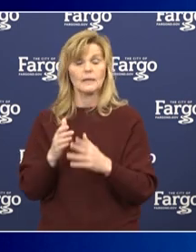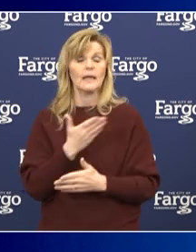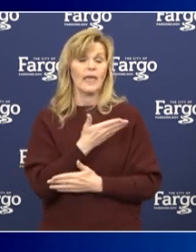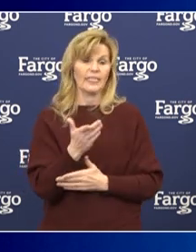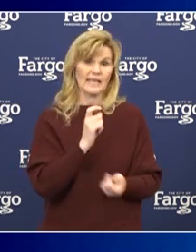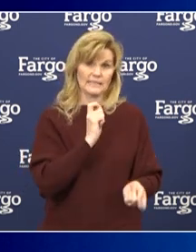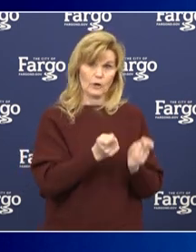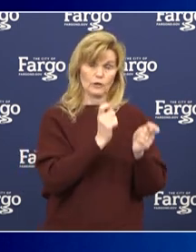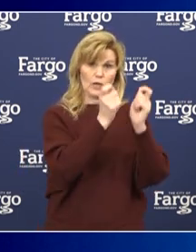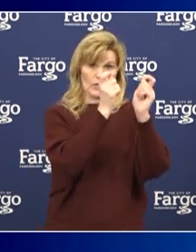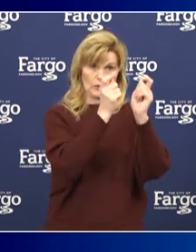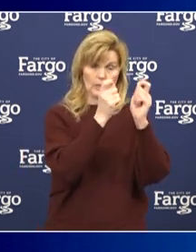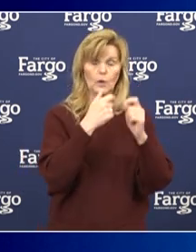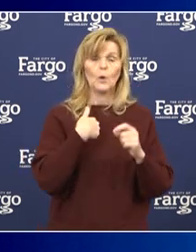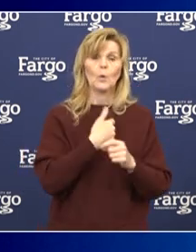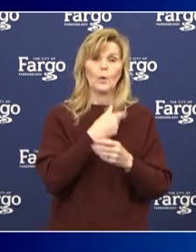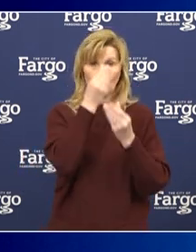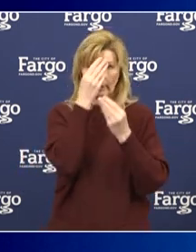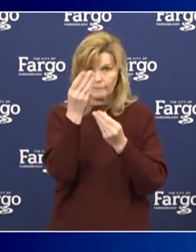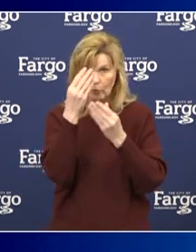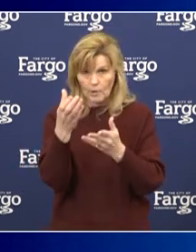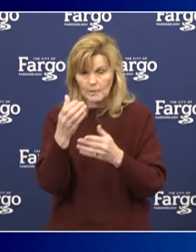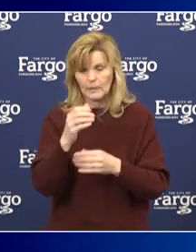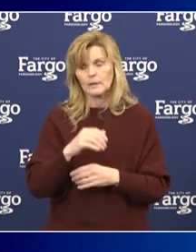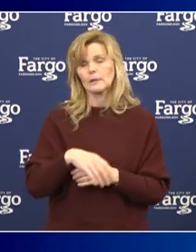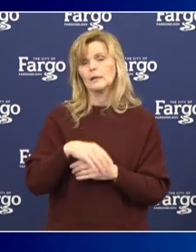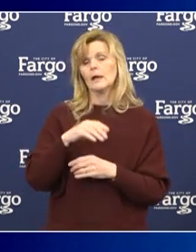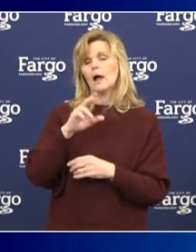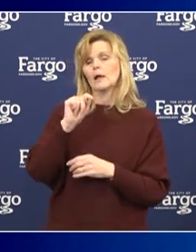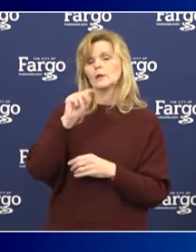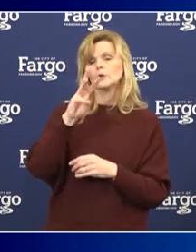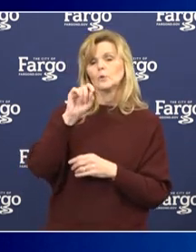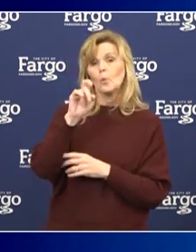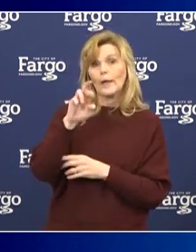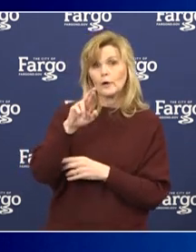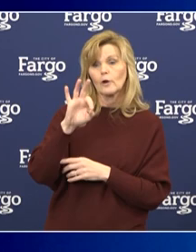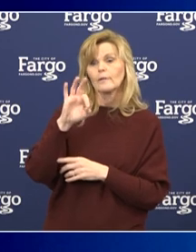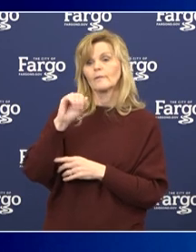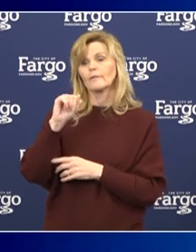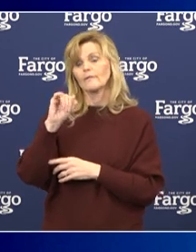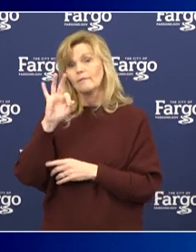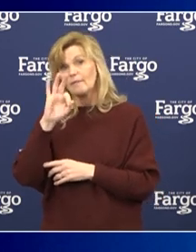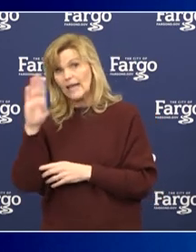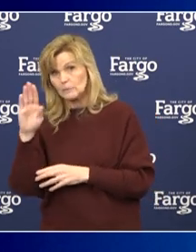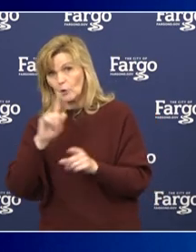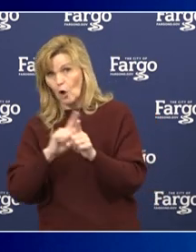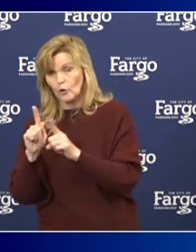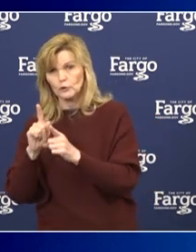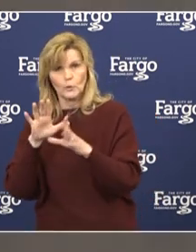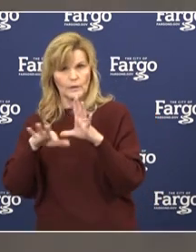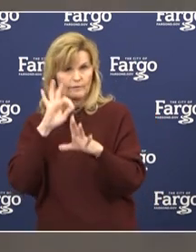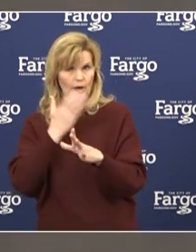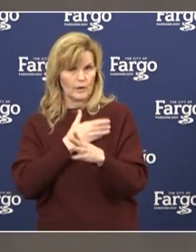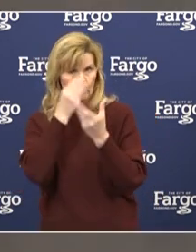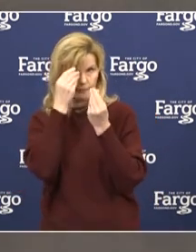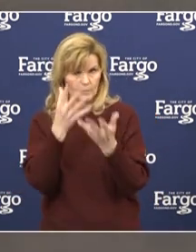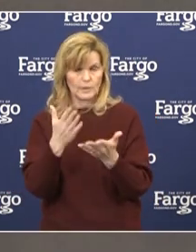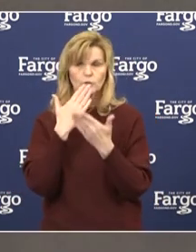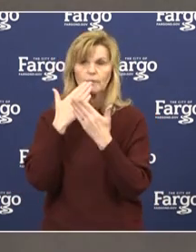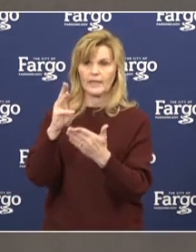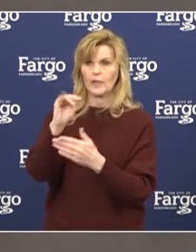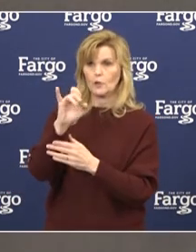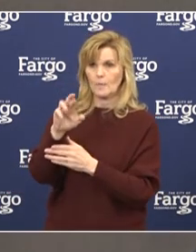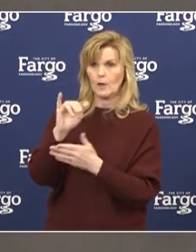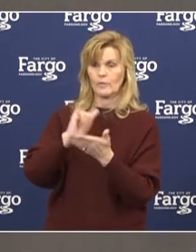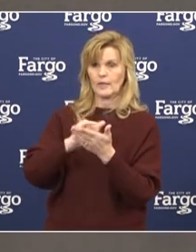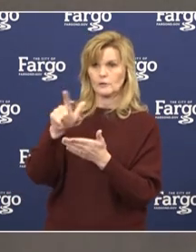symbol CassCountyGovND on Twitter and Facebook. Mayor, that's all I have for you and thank you again to everyone. Thank